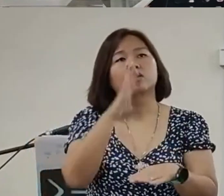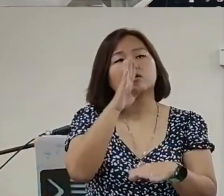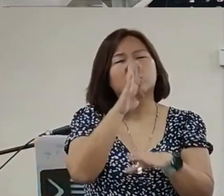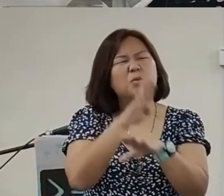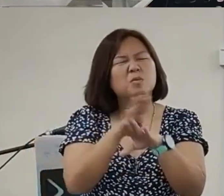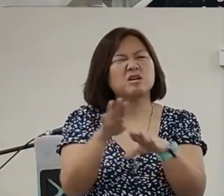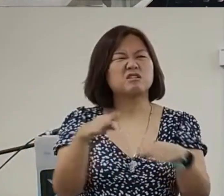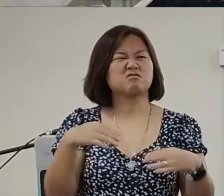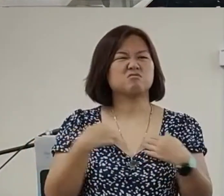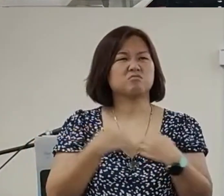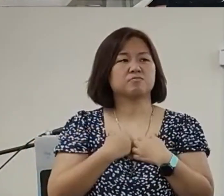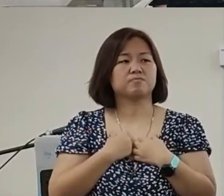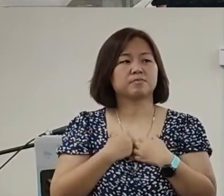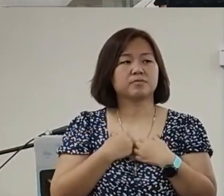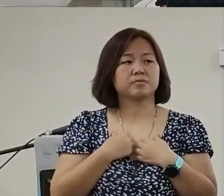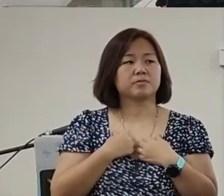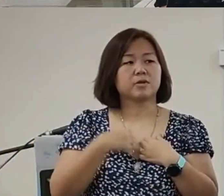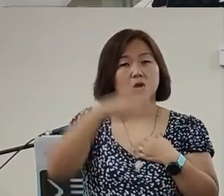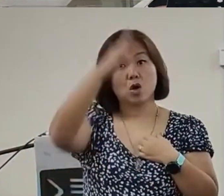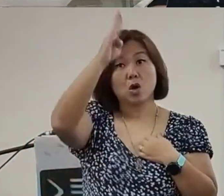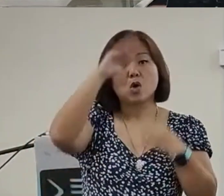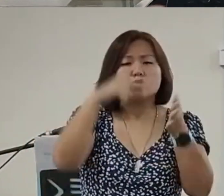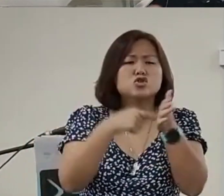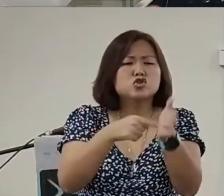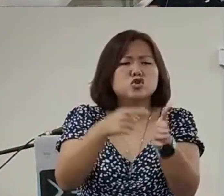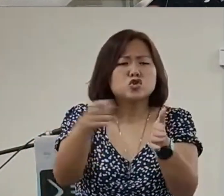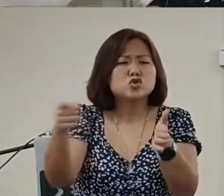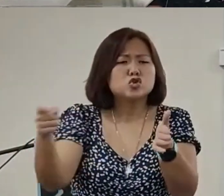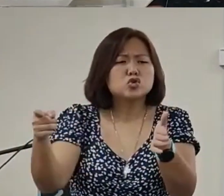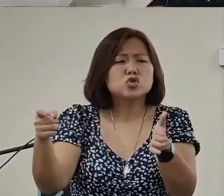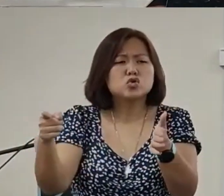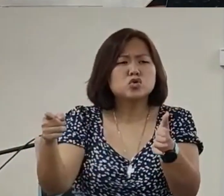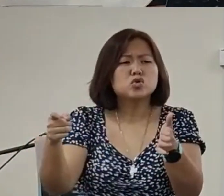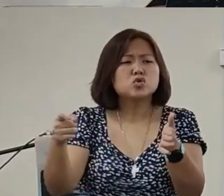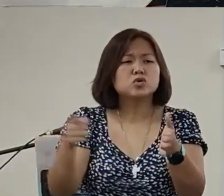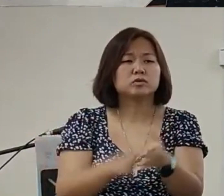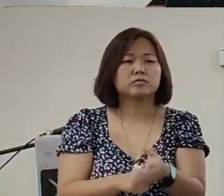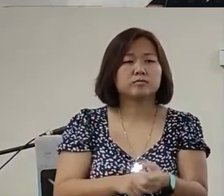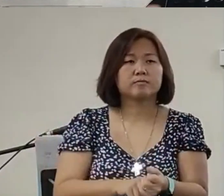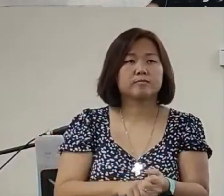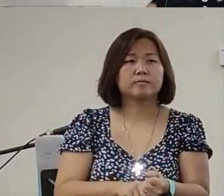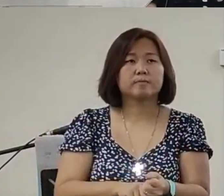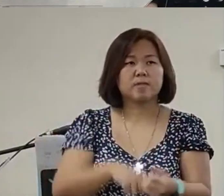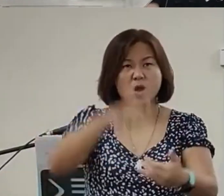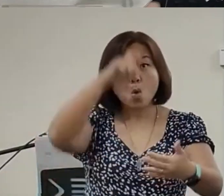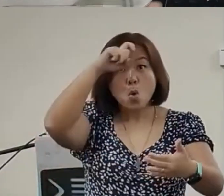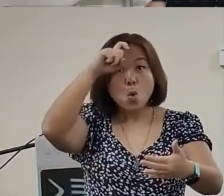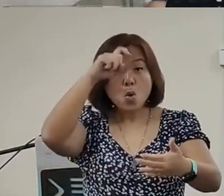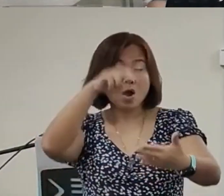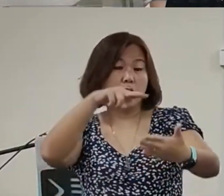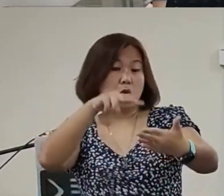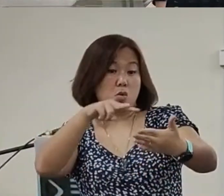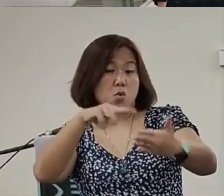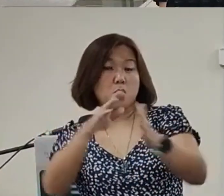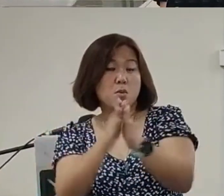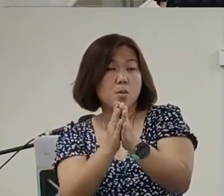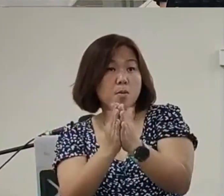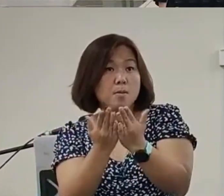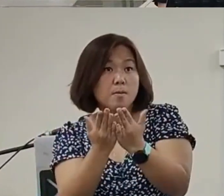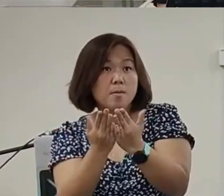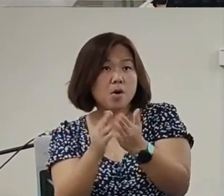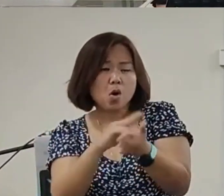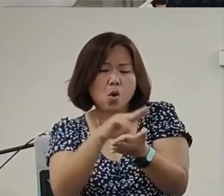not meThis weekThe Holy Spirit is going to show youEspecially for those of youWho's going to be wiseAnd turn to the BibleIsaiah 41The